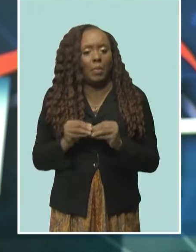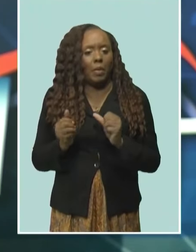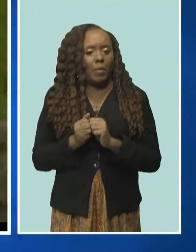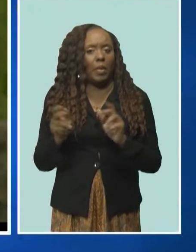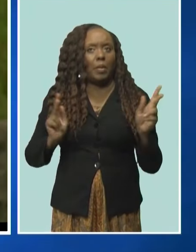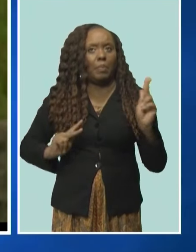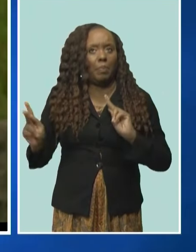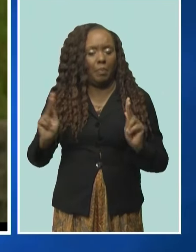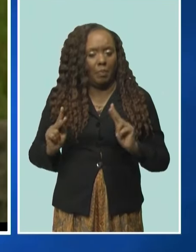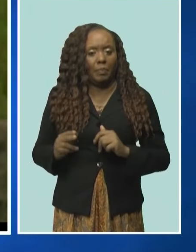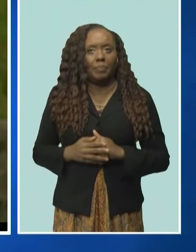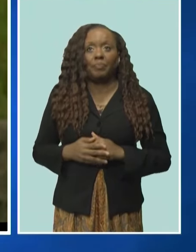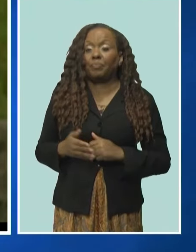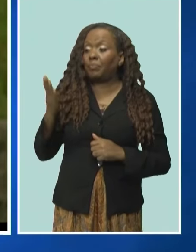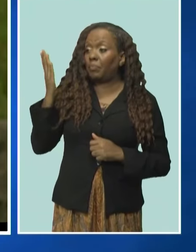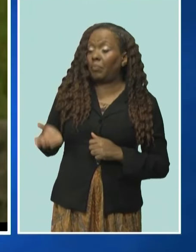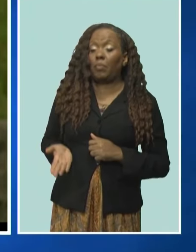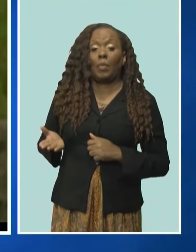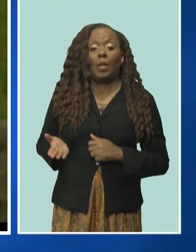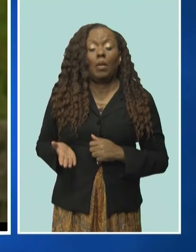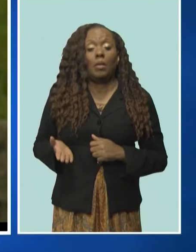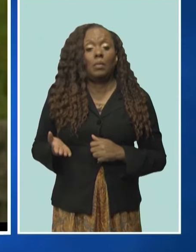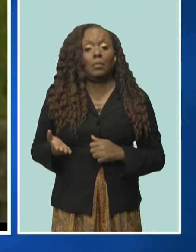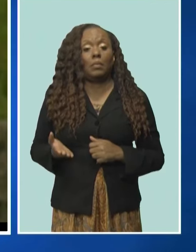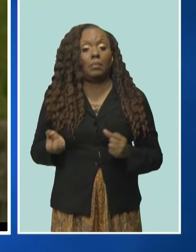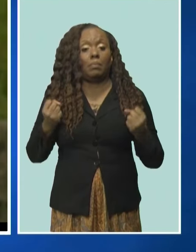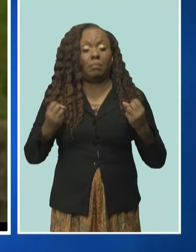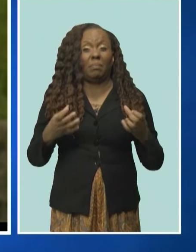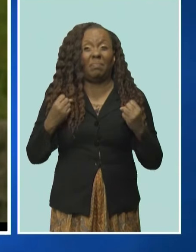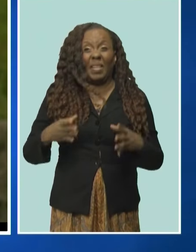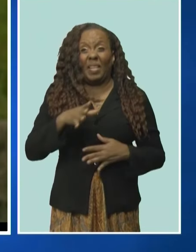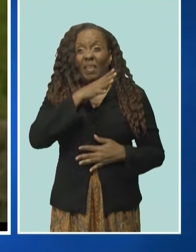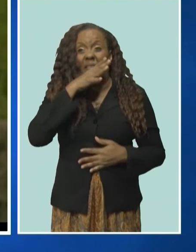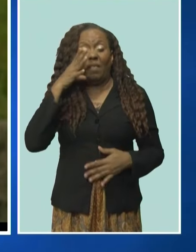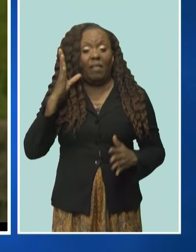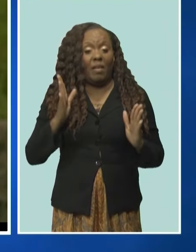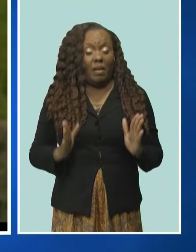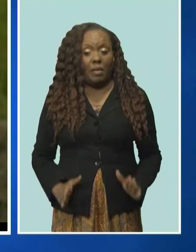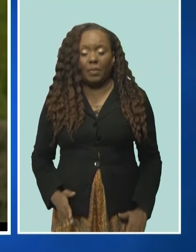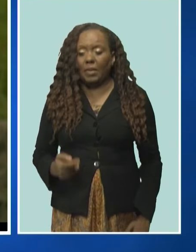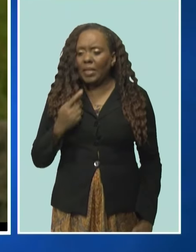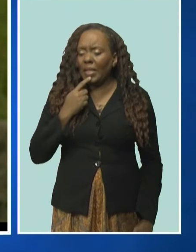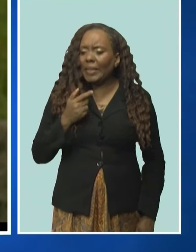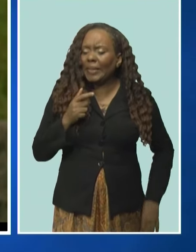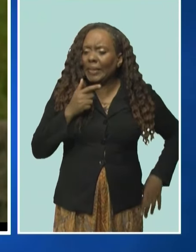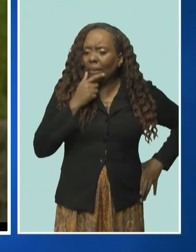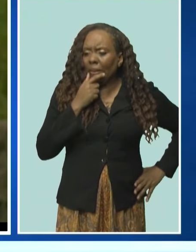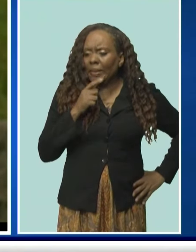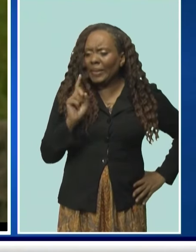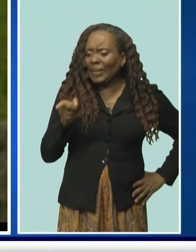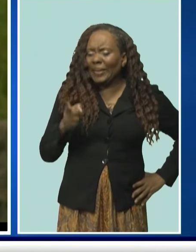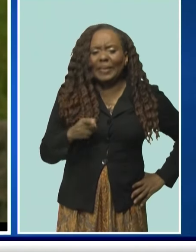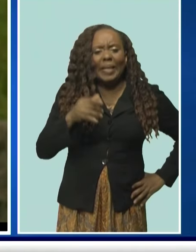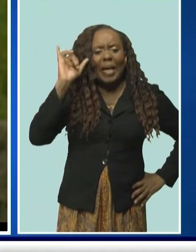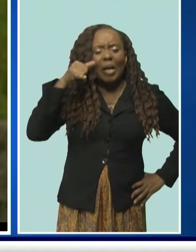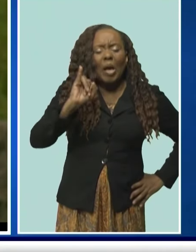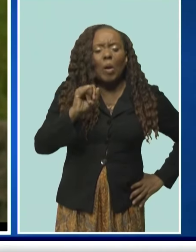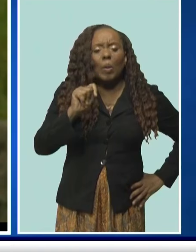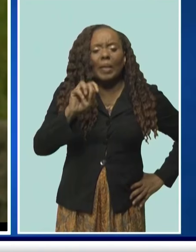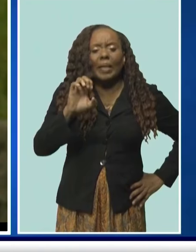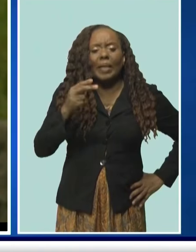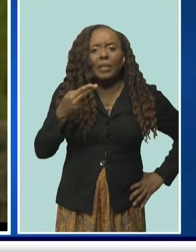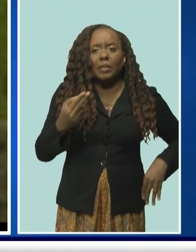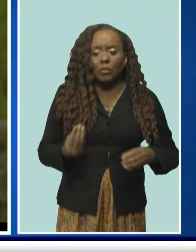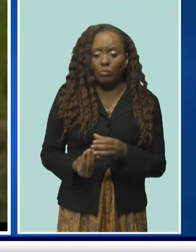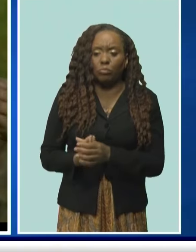This was arrived at because many of the farmers recognised that Cowich is not easy to get rid of. First of